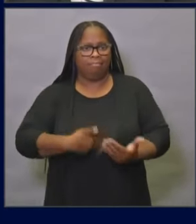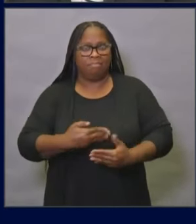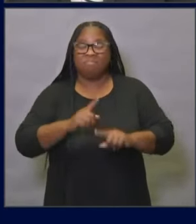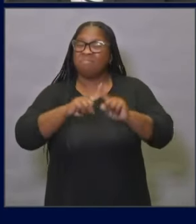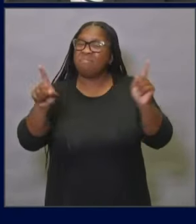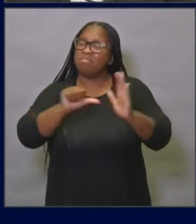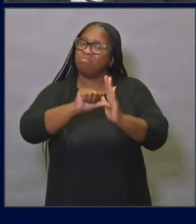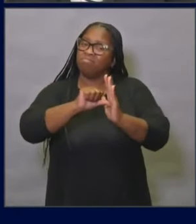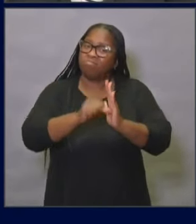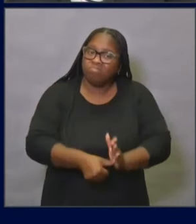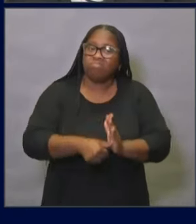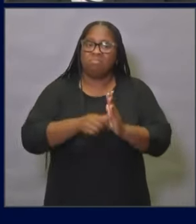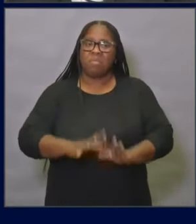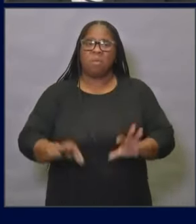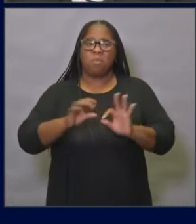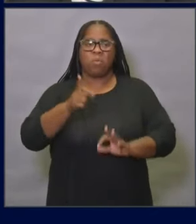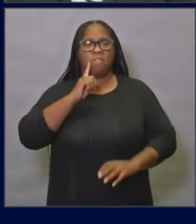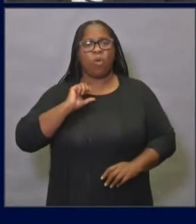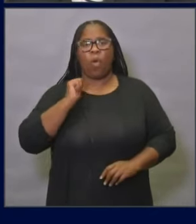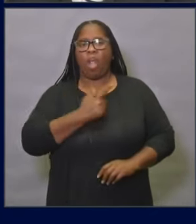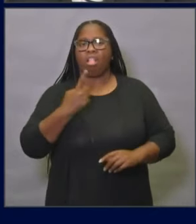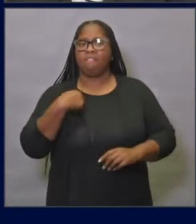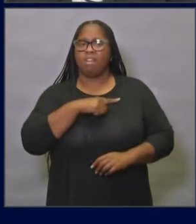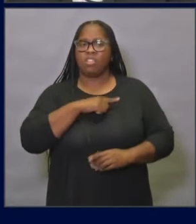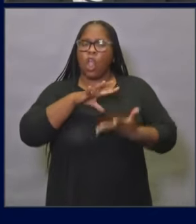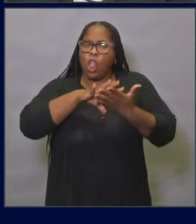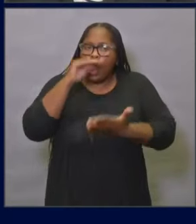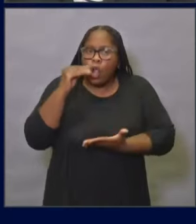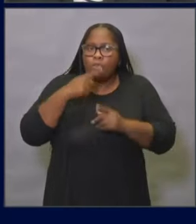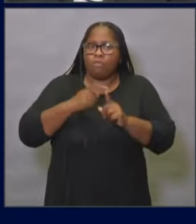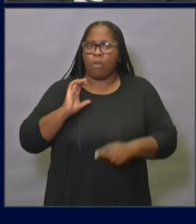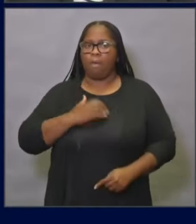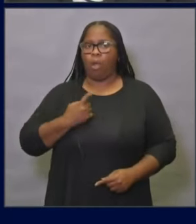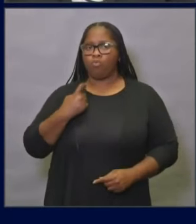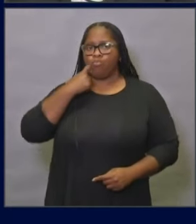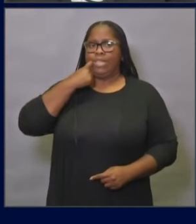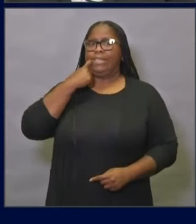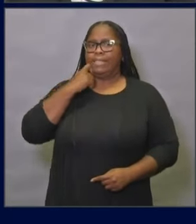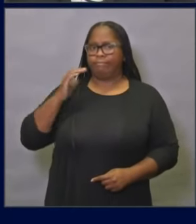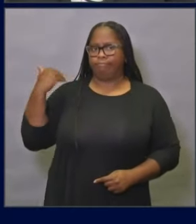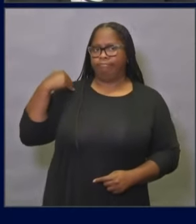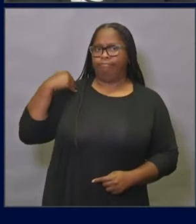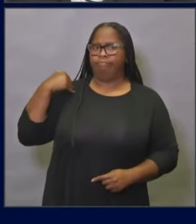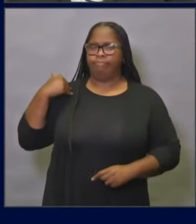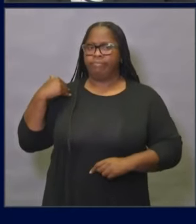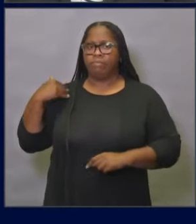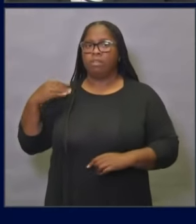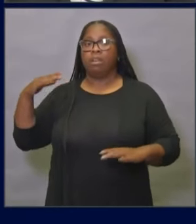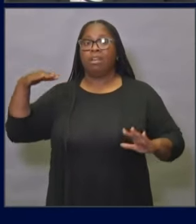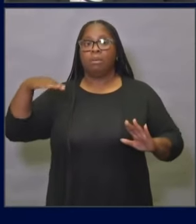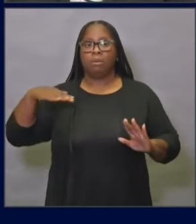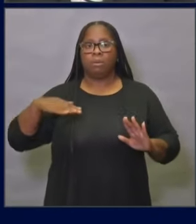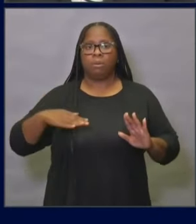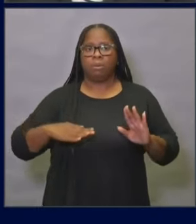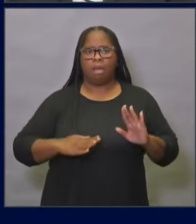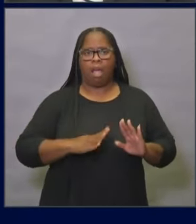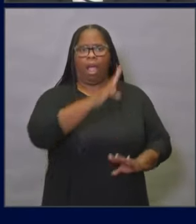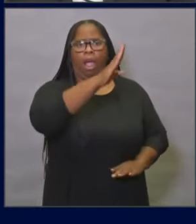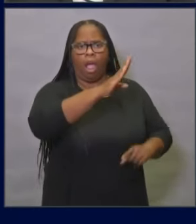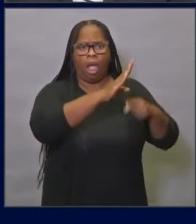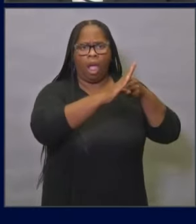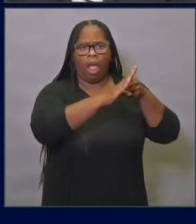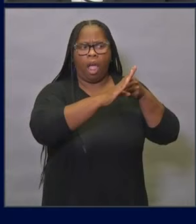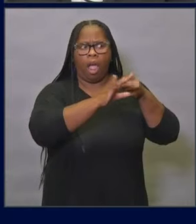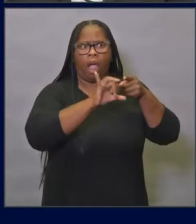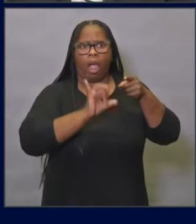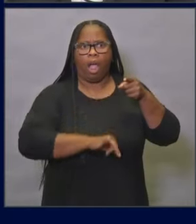is the importance of all of us learning from our recent past and the spikes in cases, hospitalizations, as well as deaths in our community that